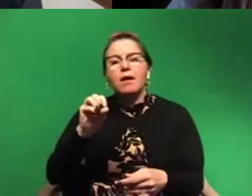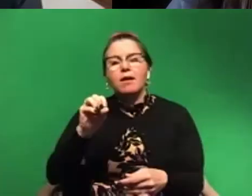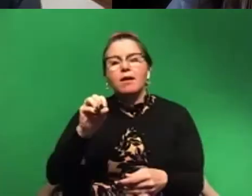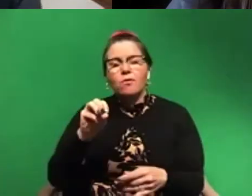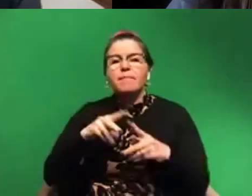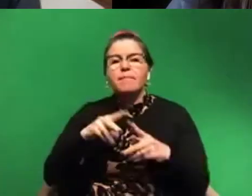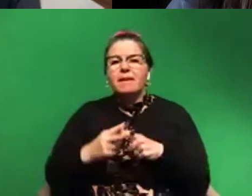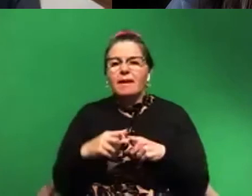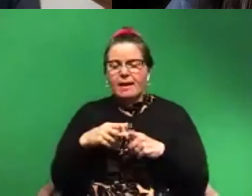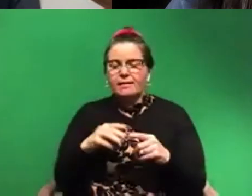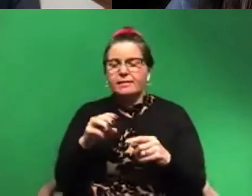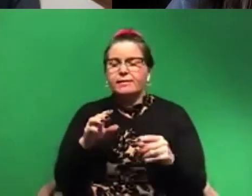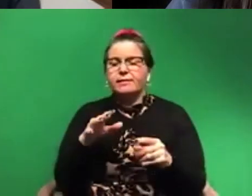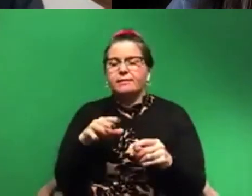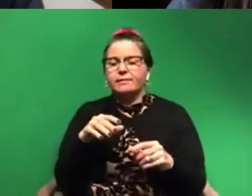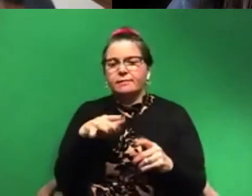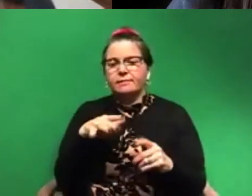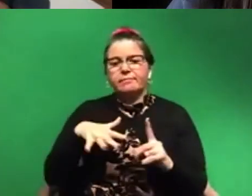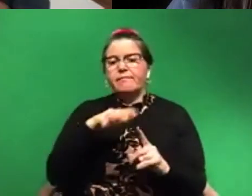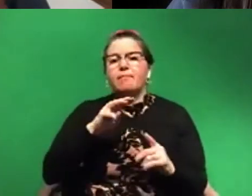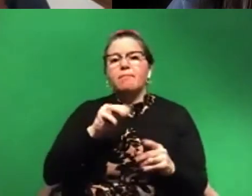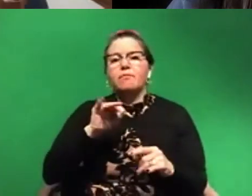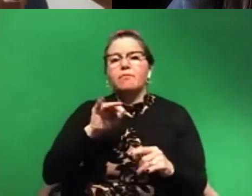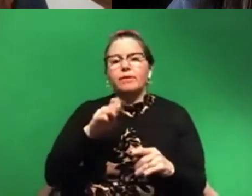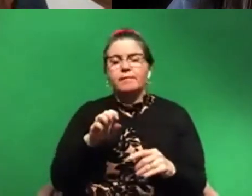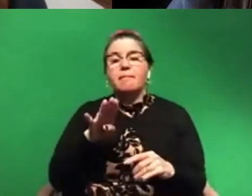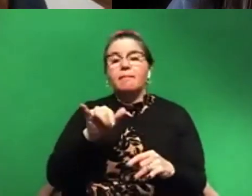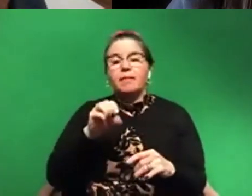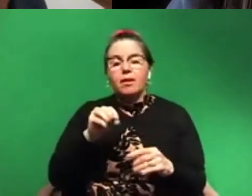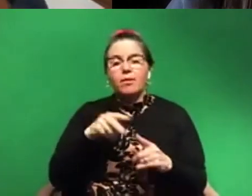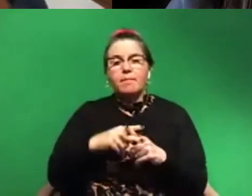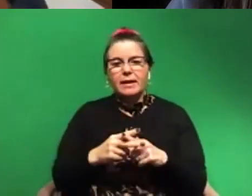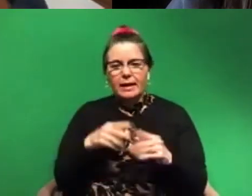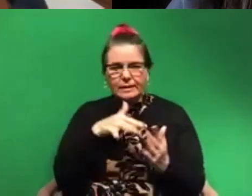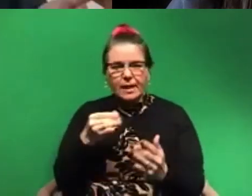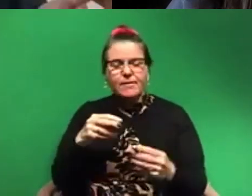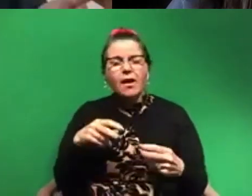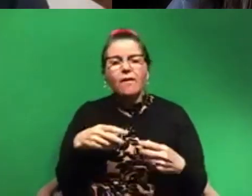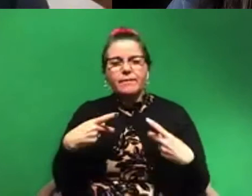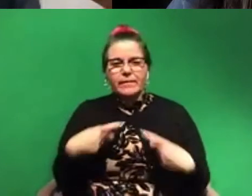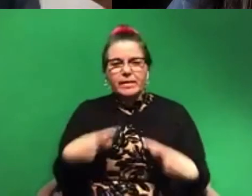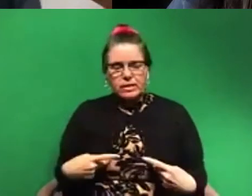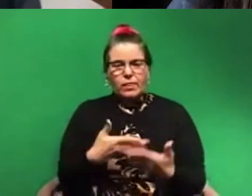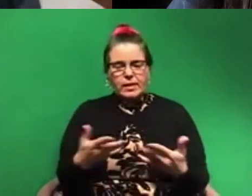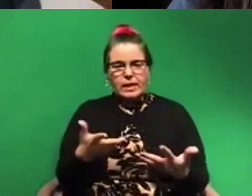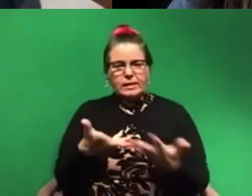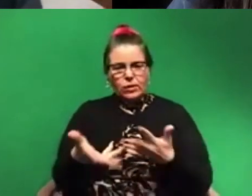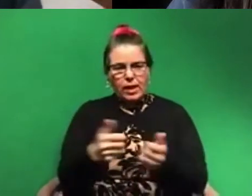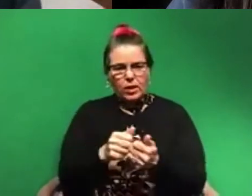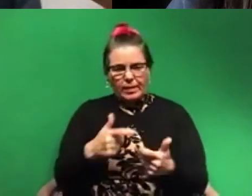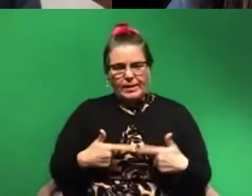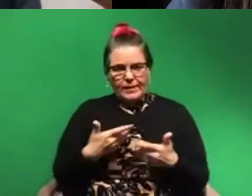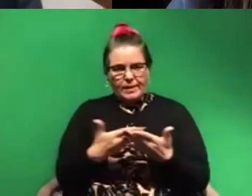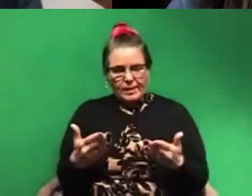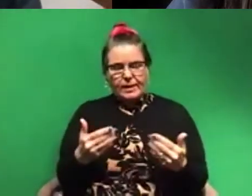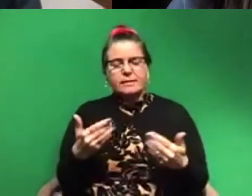And biomechanics is the study of how physical factors interact with organisms. So I then went on to do a lot of work with fluid flow and how it interacts